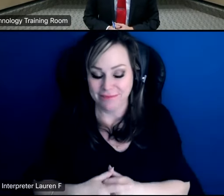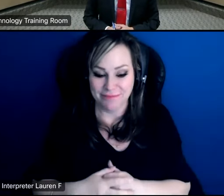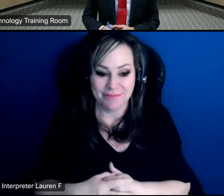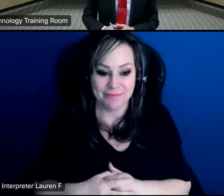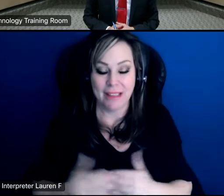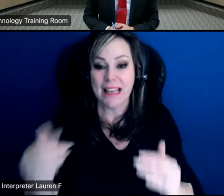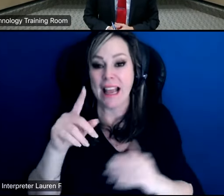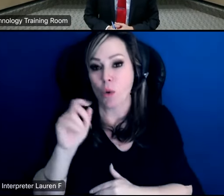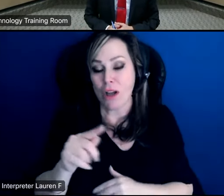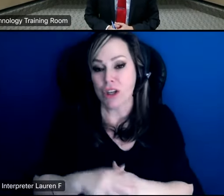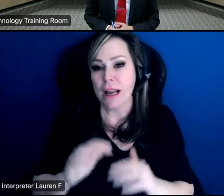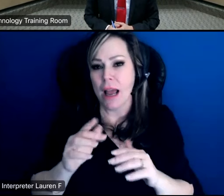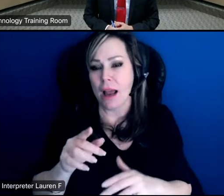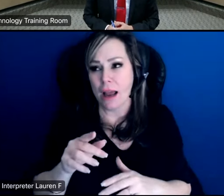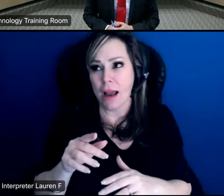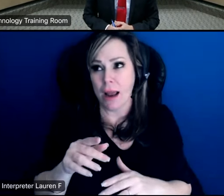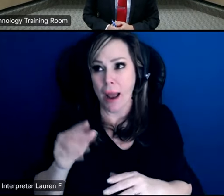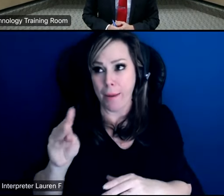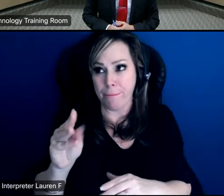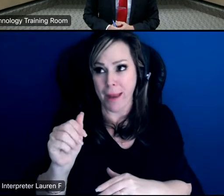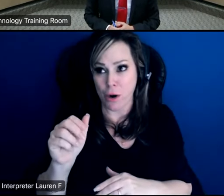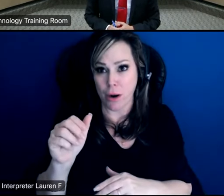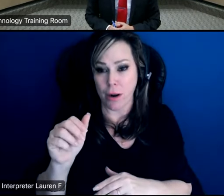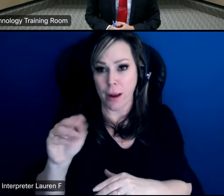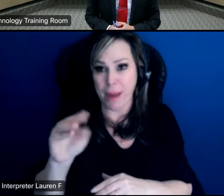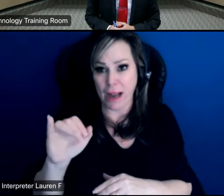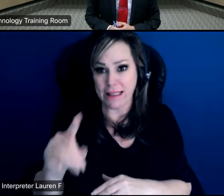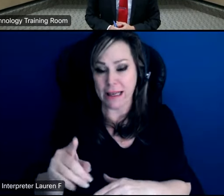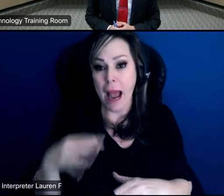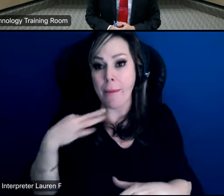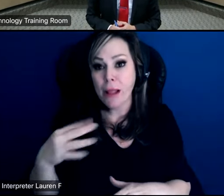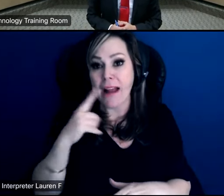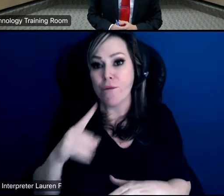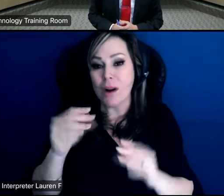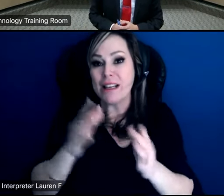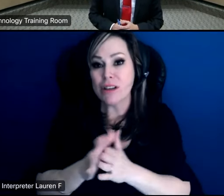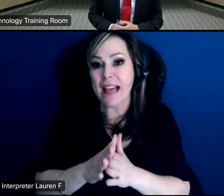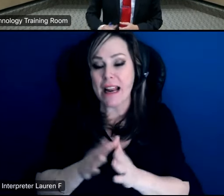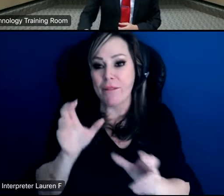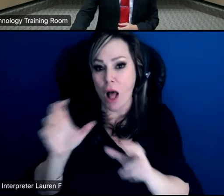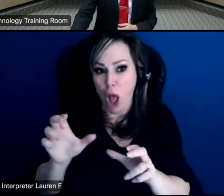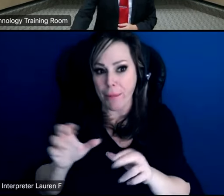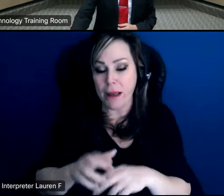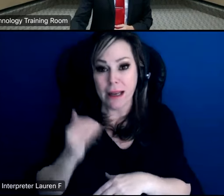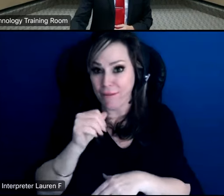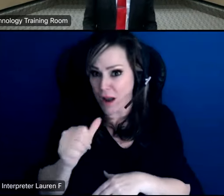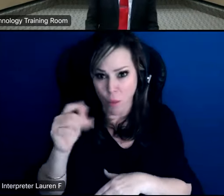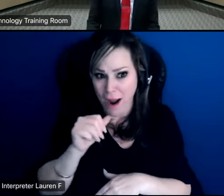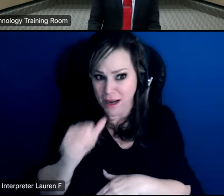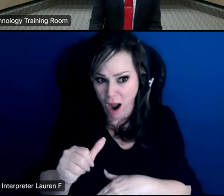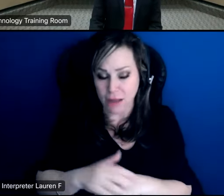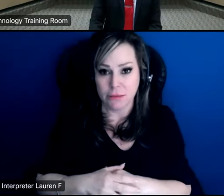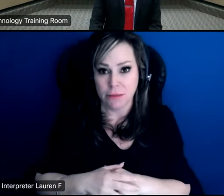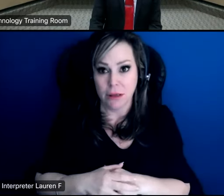our next question is have has mayner isd applied for the teacher incentive allotment if not why not and if we